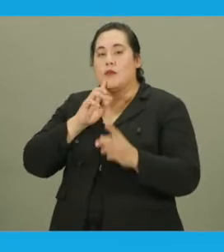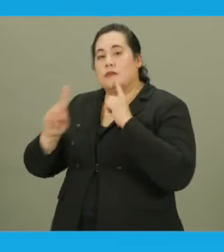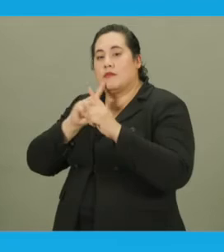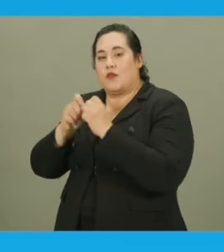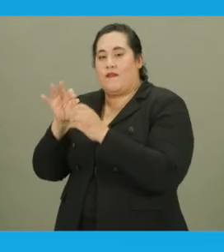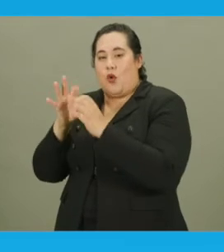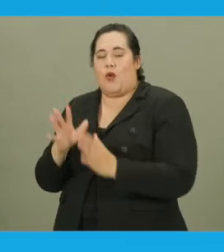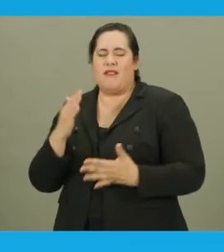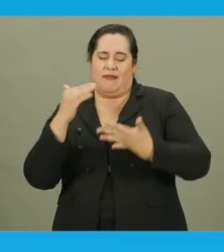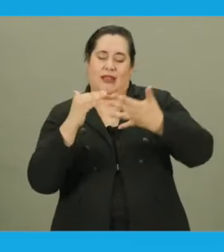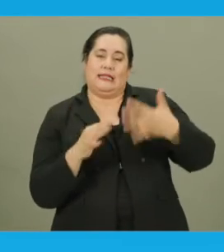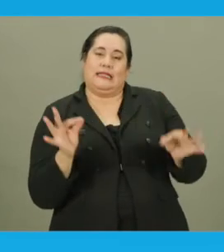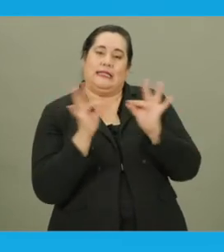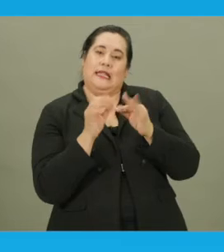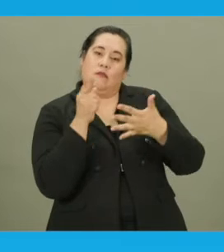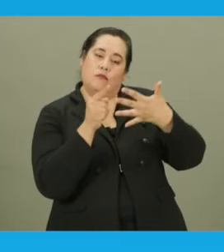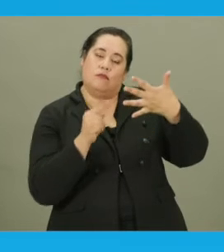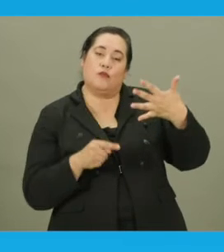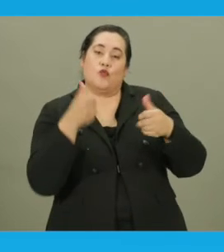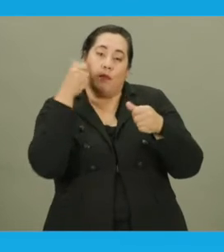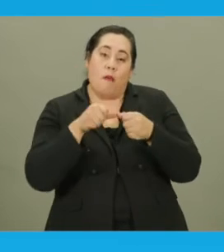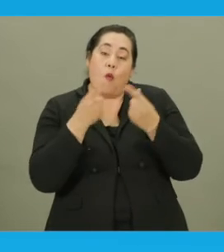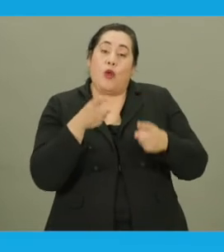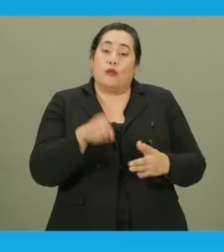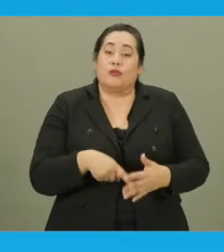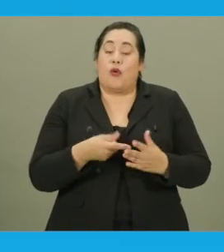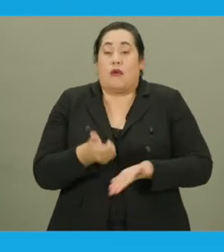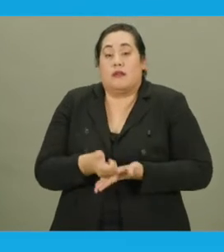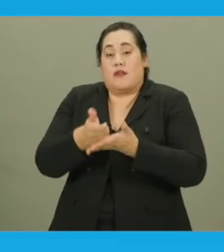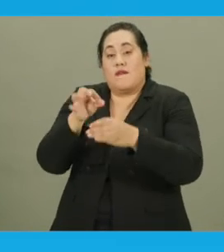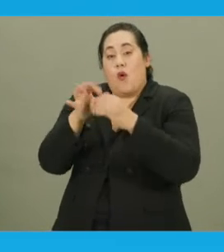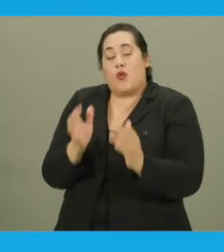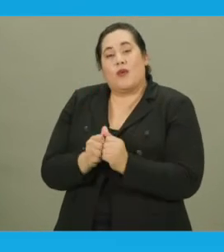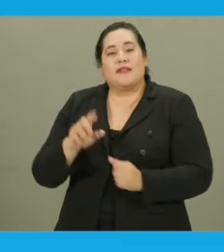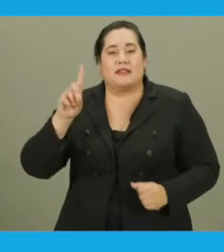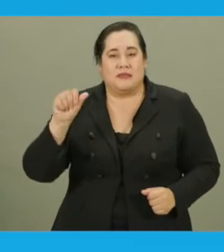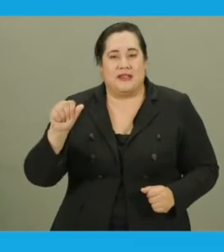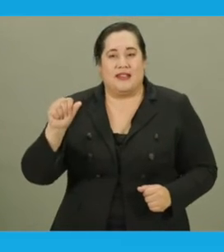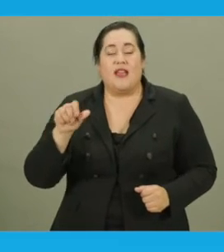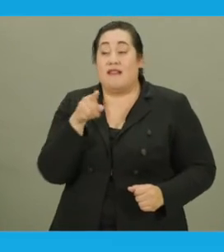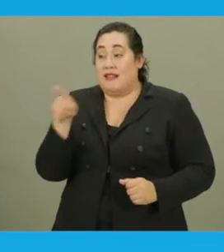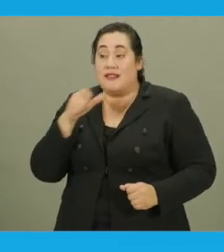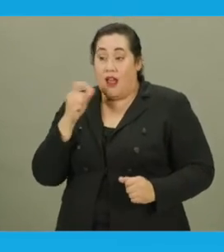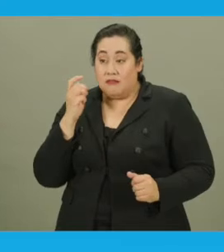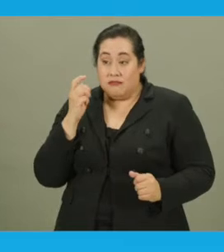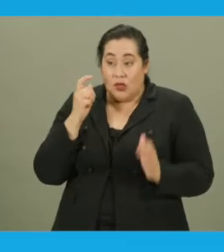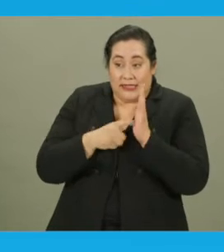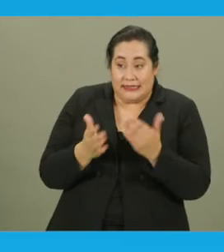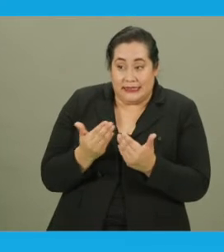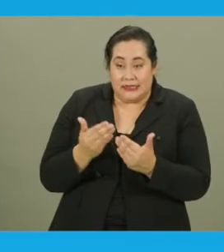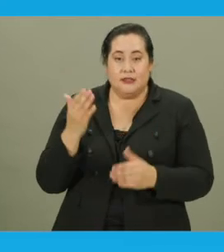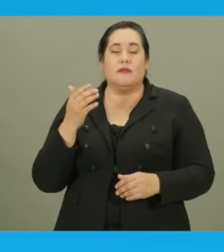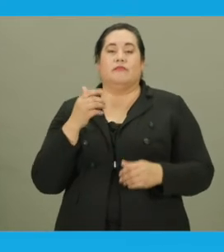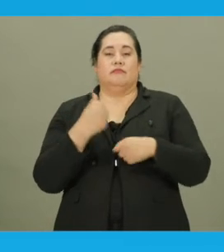voter. Here is a list of the key points to remember when you begin assisting voters with disabilities that are not noticeable.